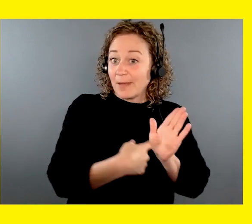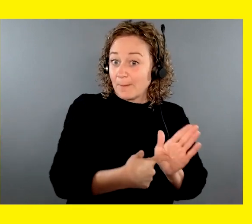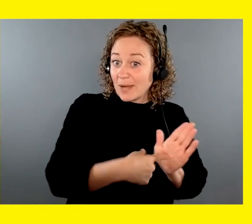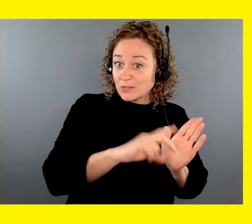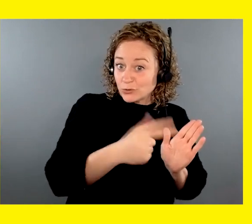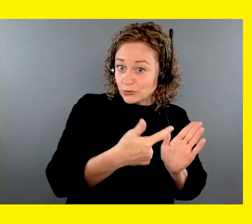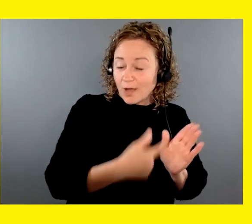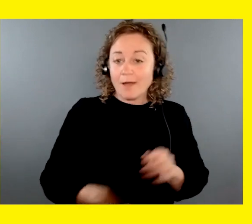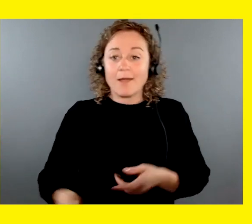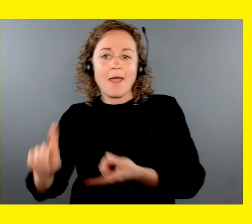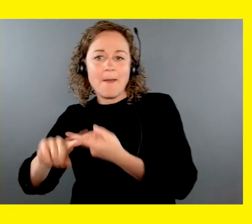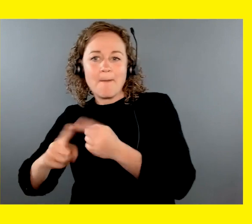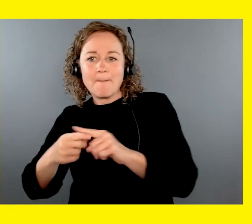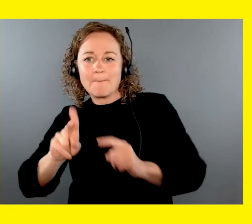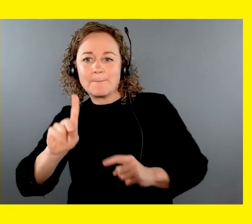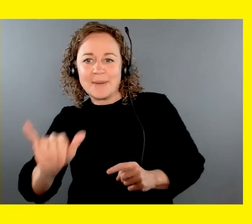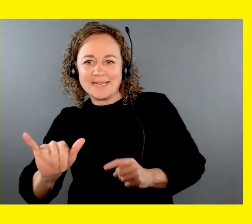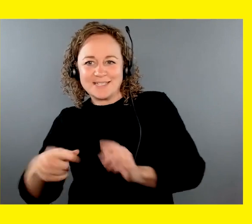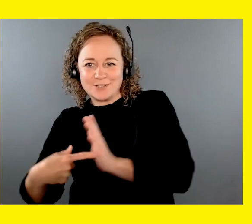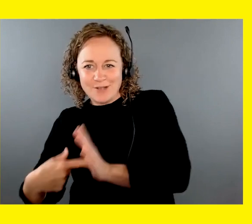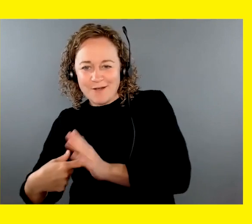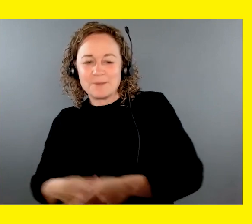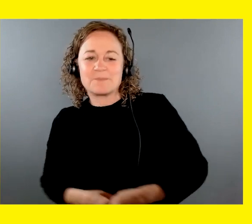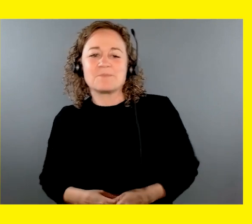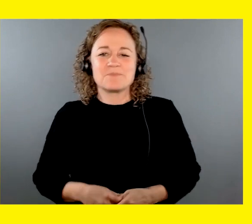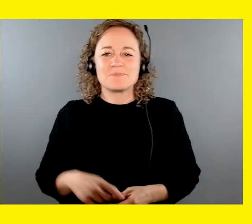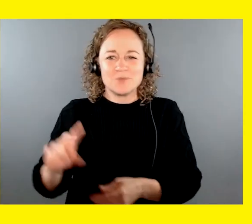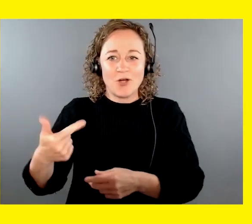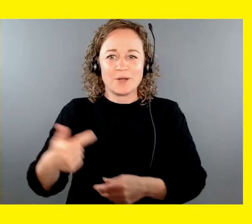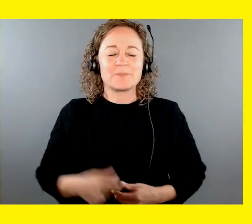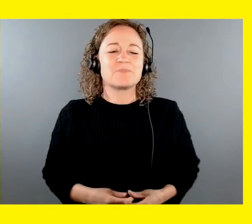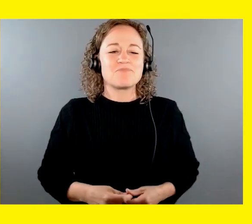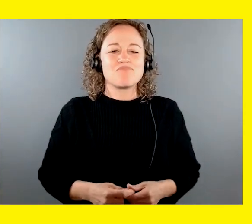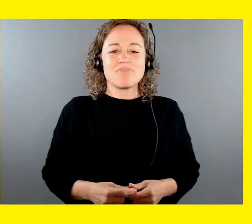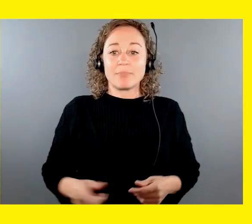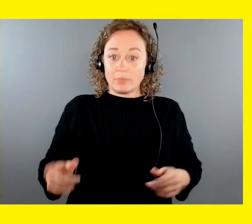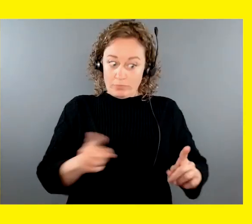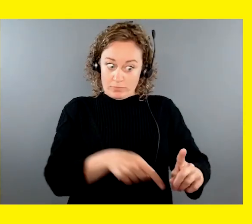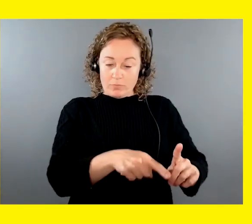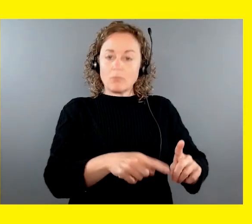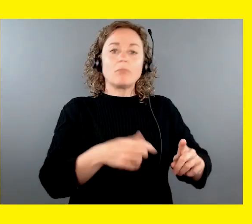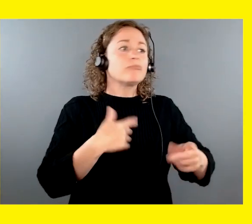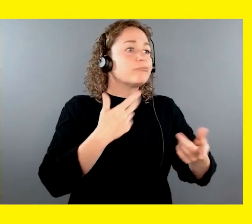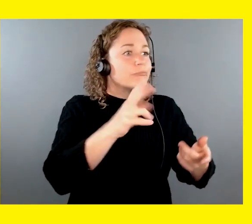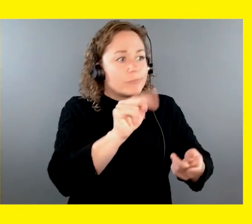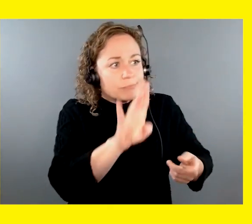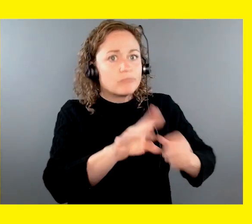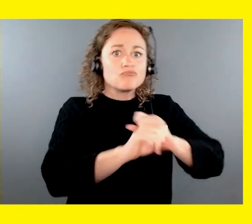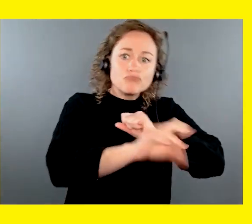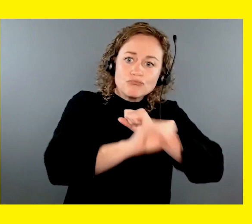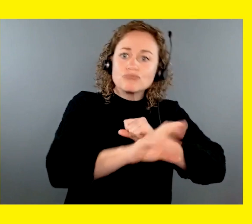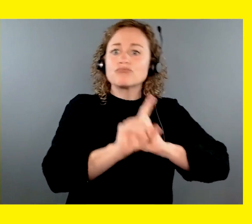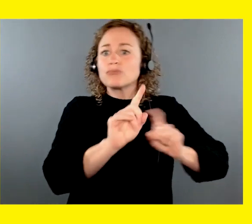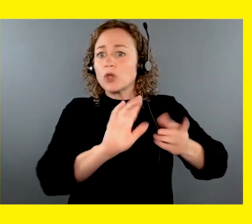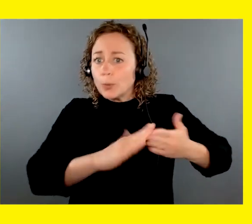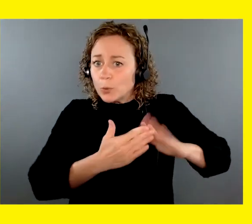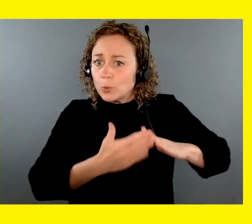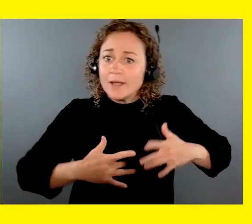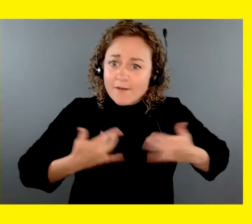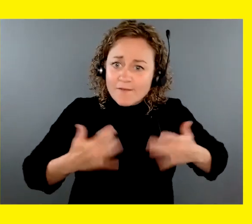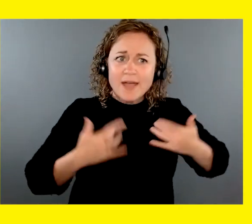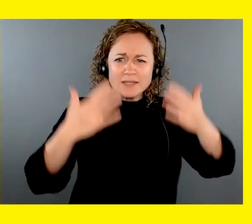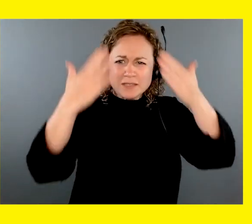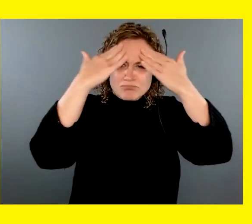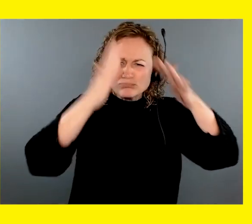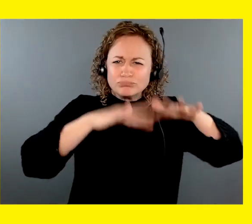dogs. A CNIB ambassador dog is partnered with a staff member or volunteer to promote CNIB guide dogs at community events and raise awareness